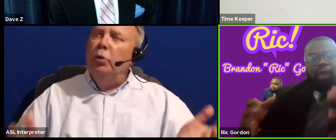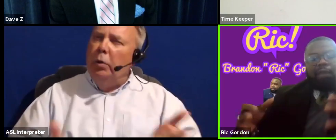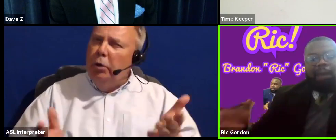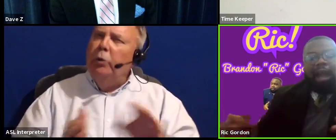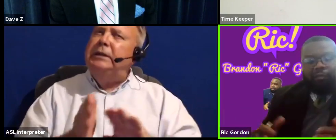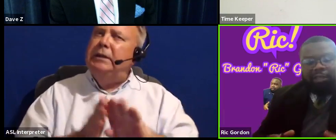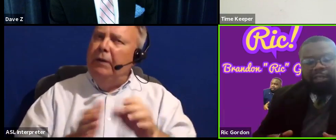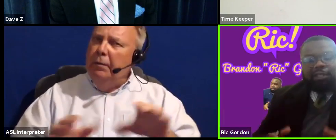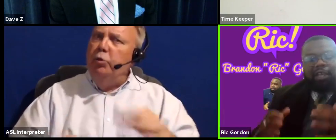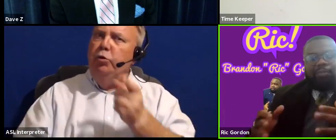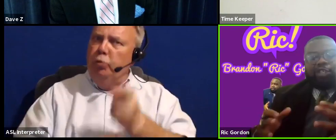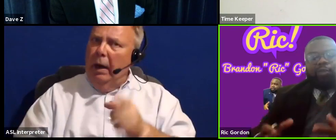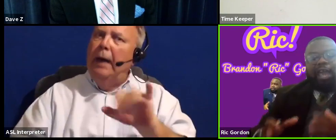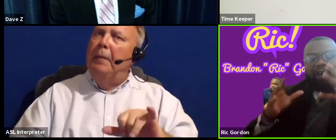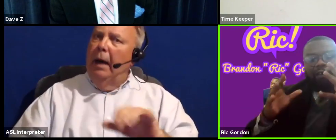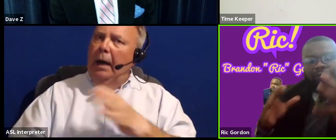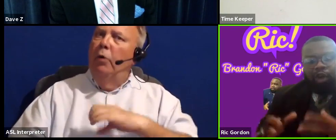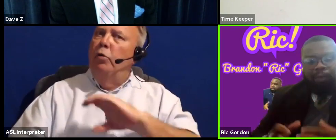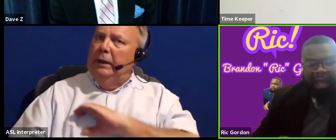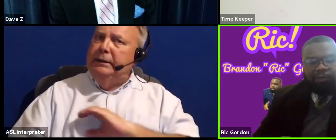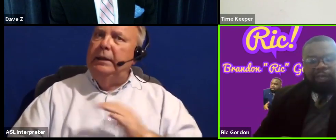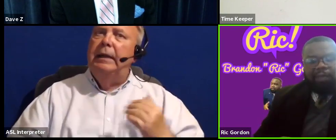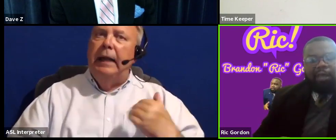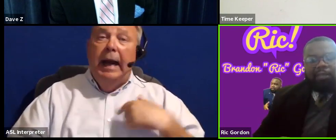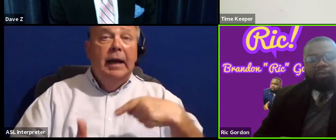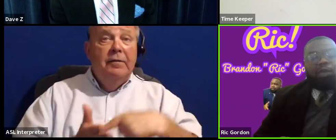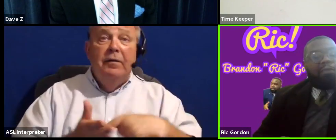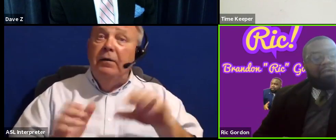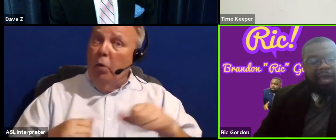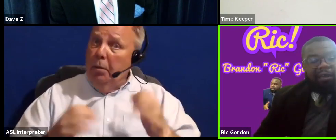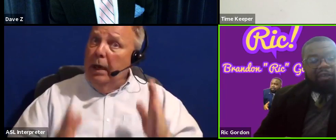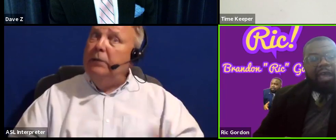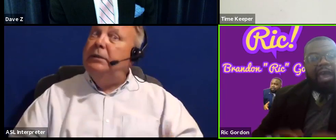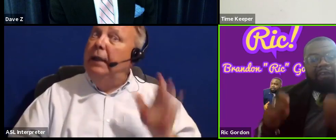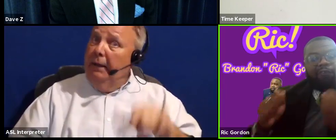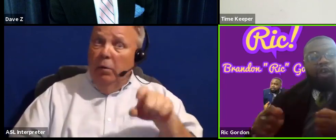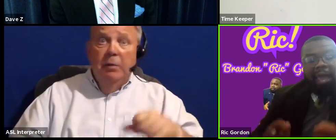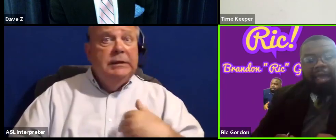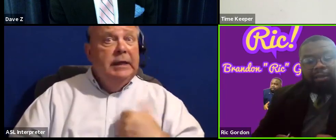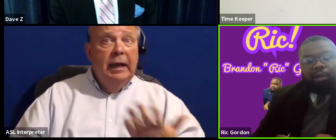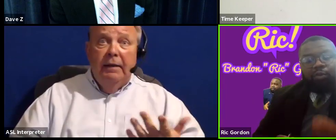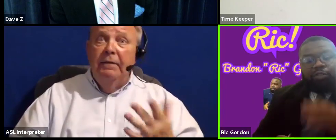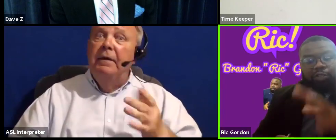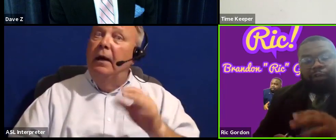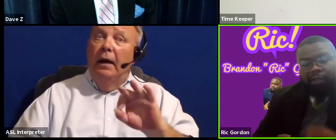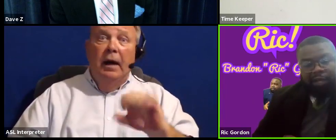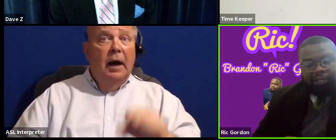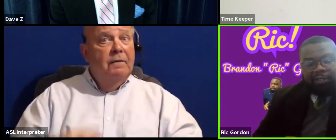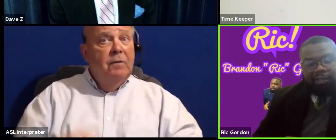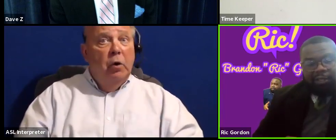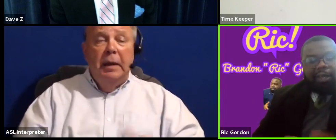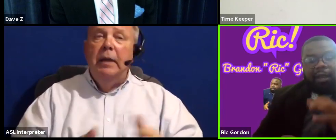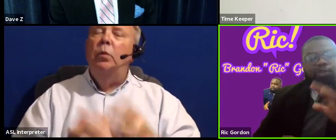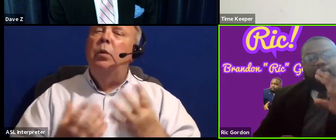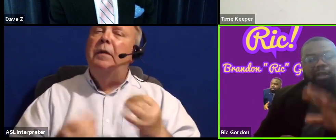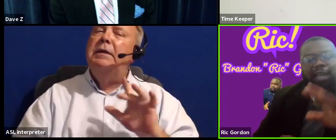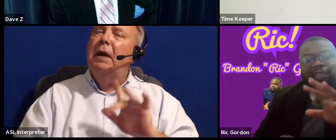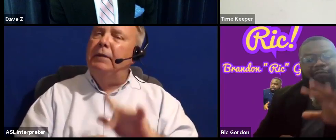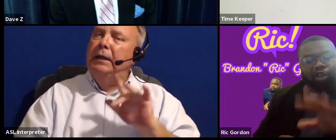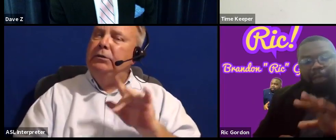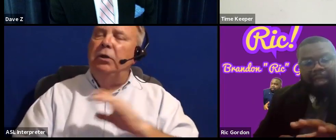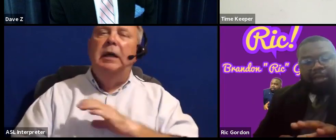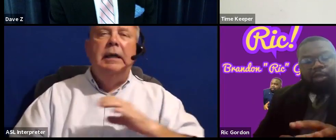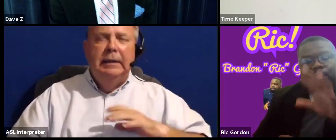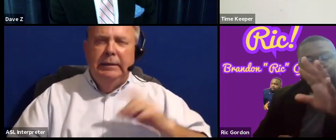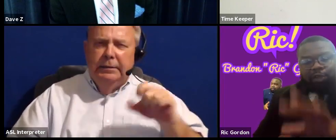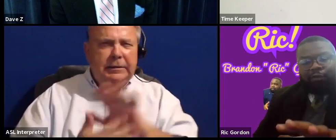to do right by our residents to make sure we have affordable housing. That's where we must have a firm hand with a soft touch. Council must